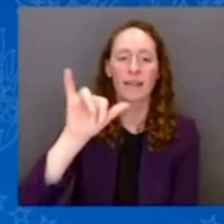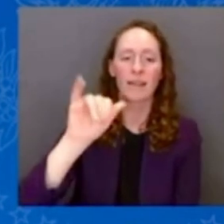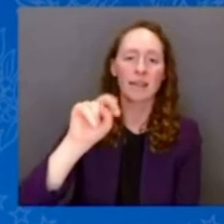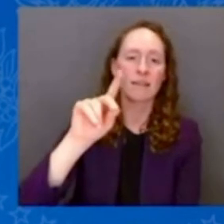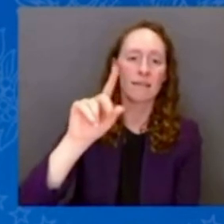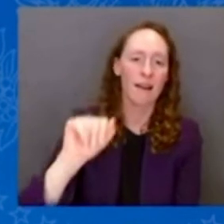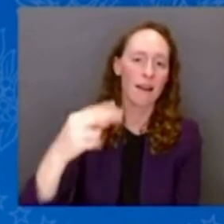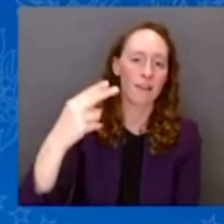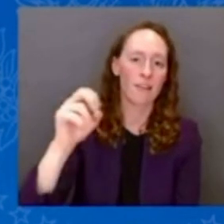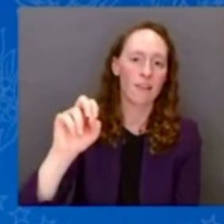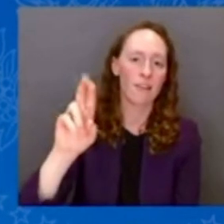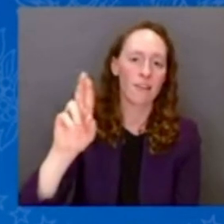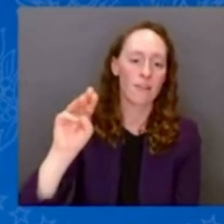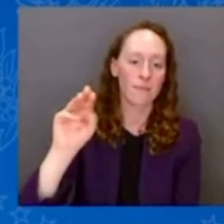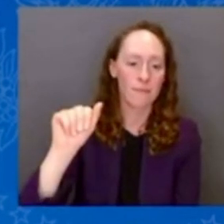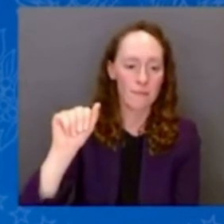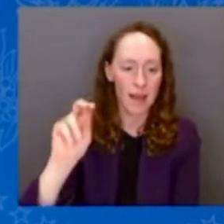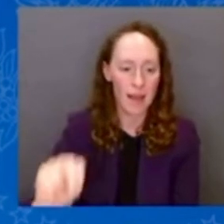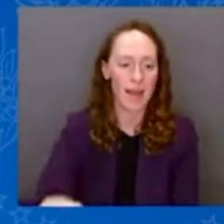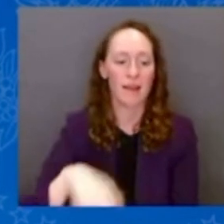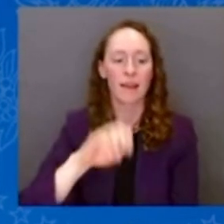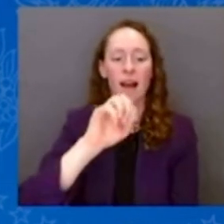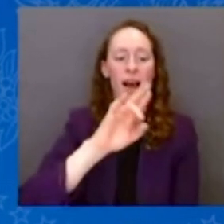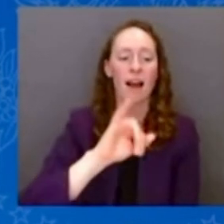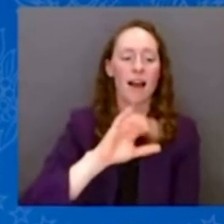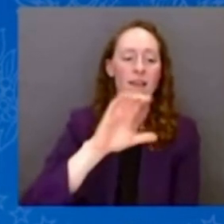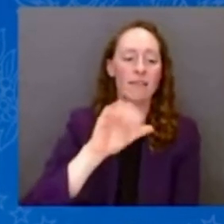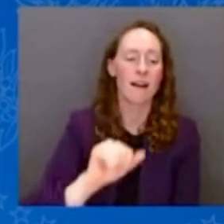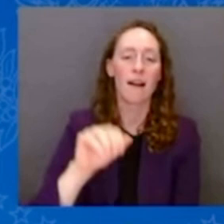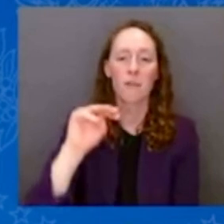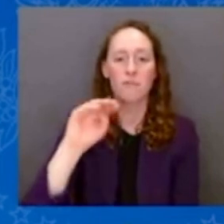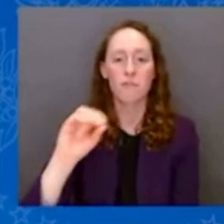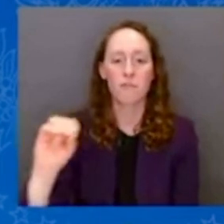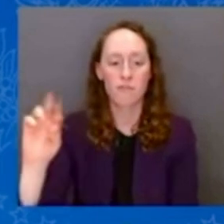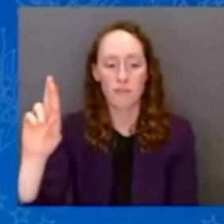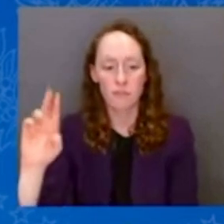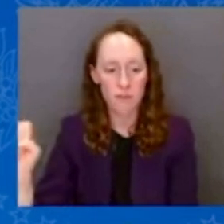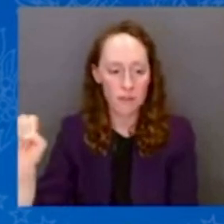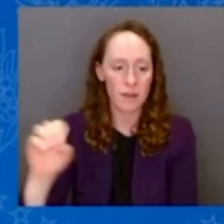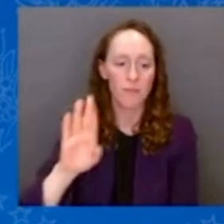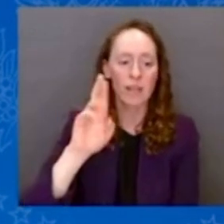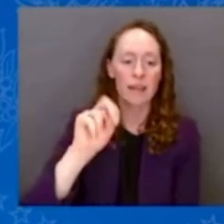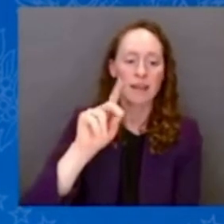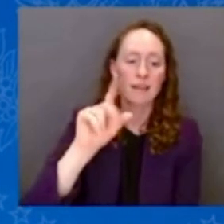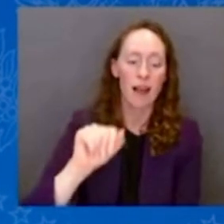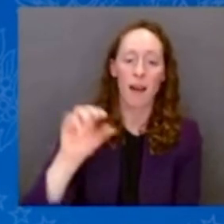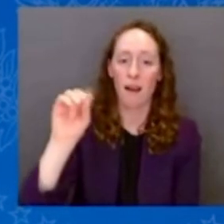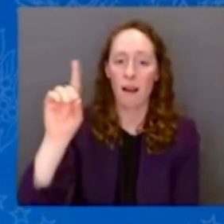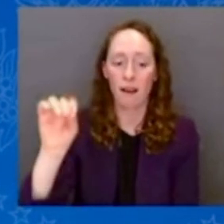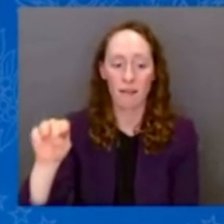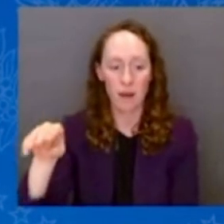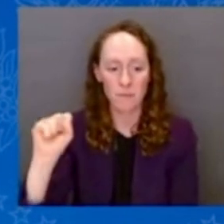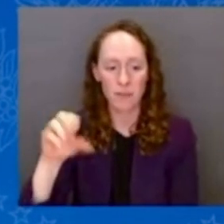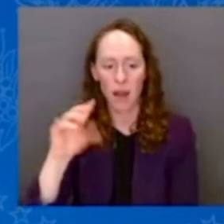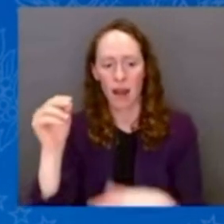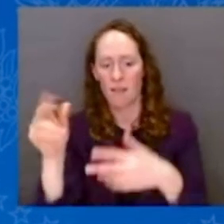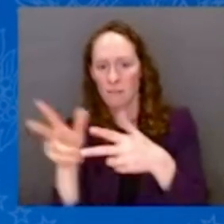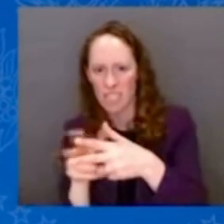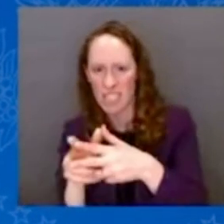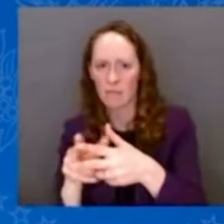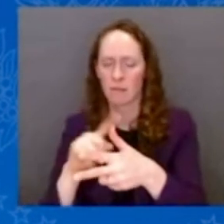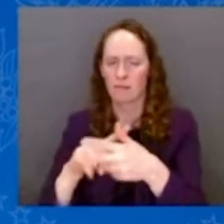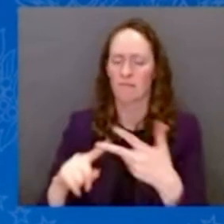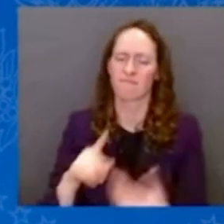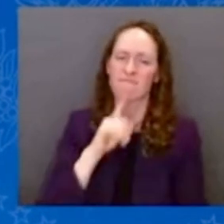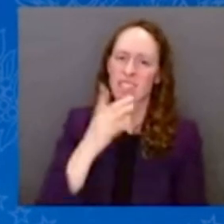we all have had experiences not the same. But getting that sudden experience you lost someone is devastating. It's absolutely